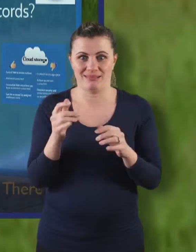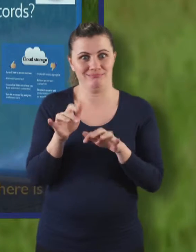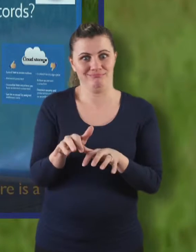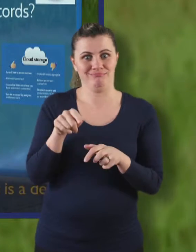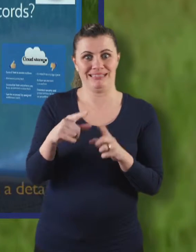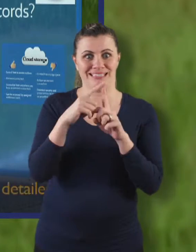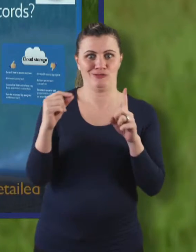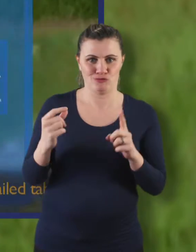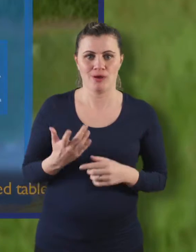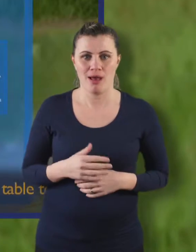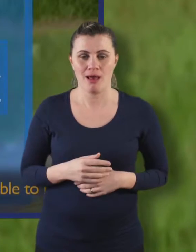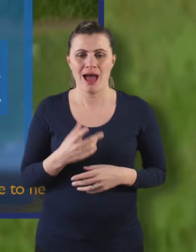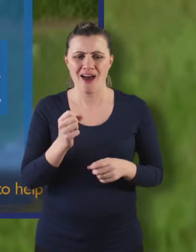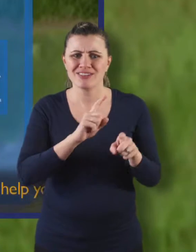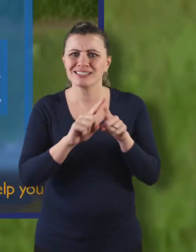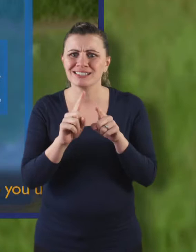and cons of each of these.